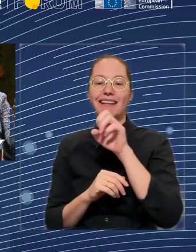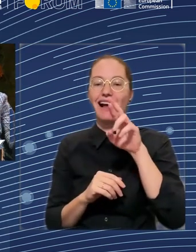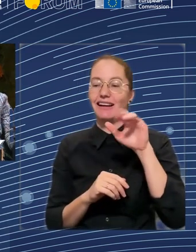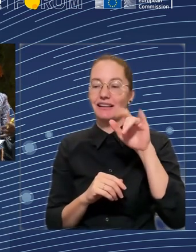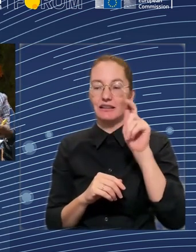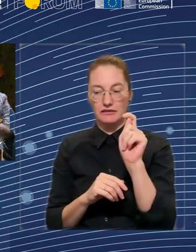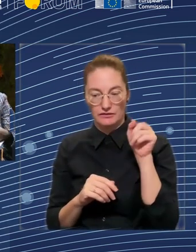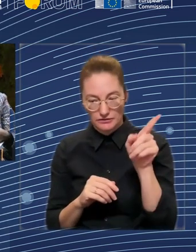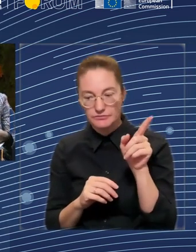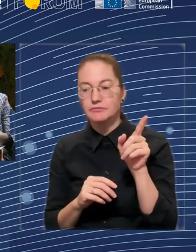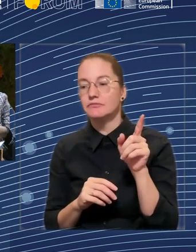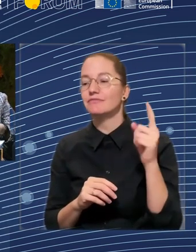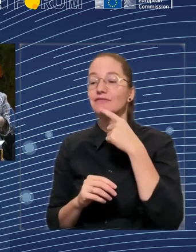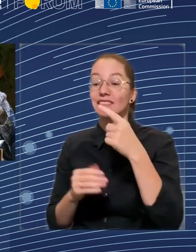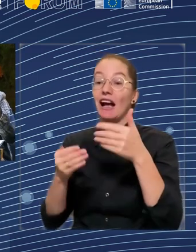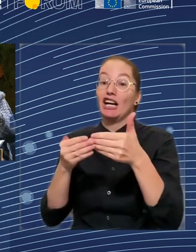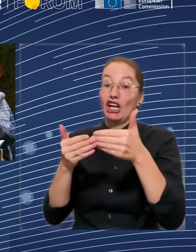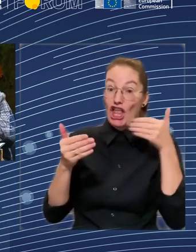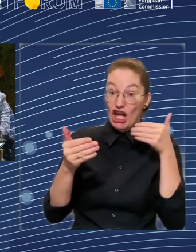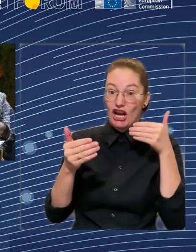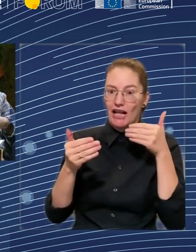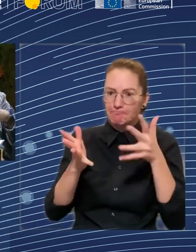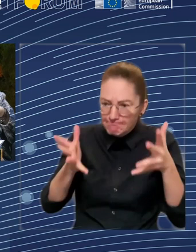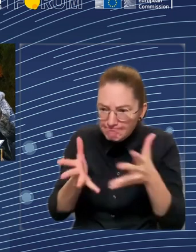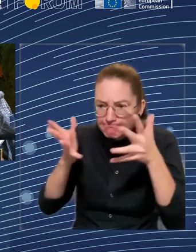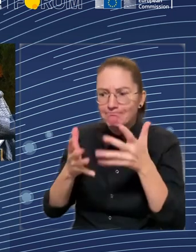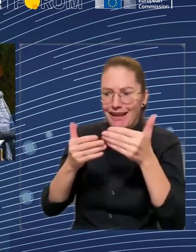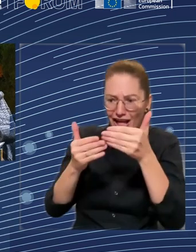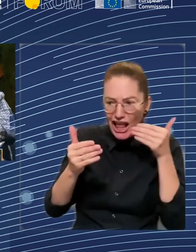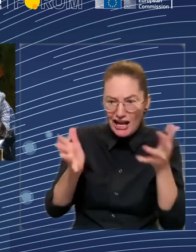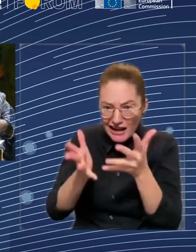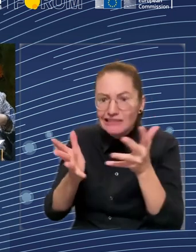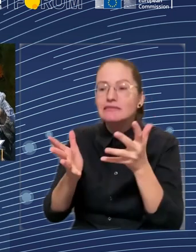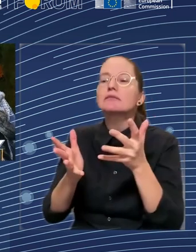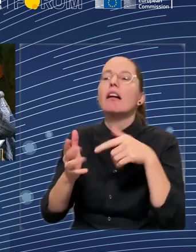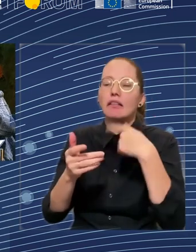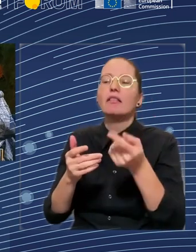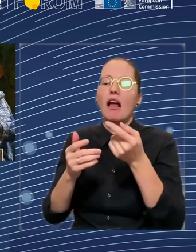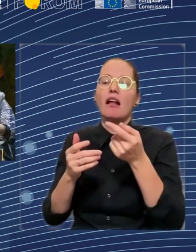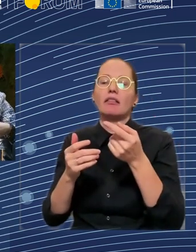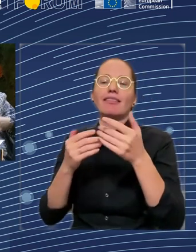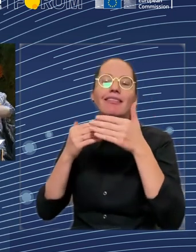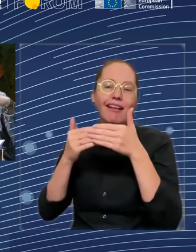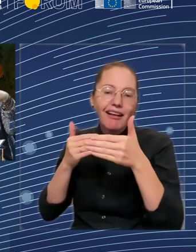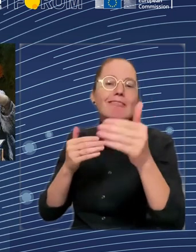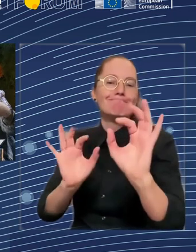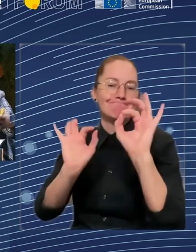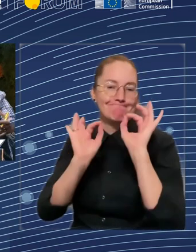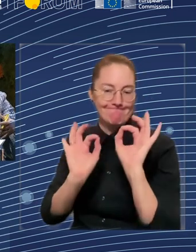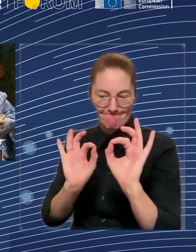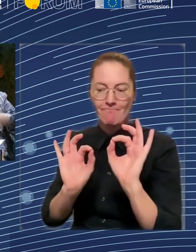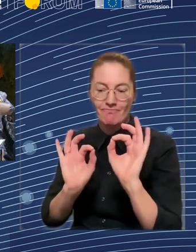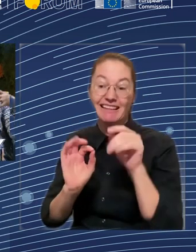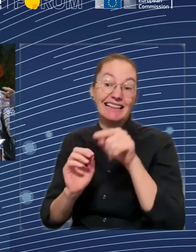potential risk so that they do not fall into illness, into a long-term unemployment, into inactivity, into